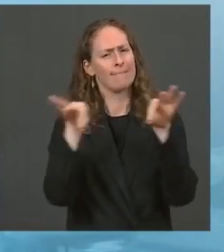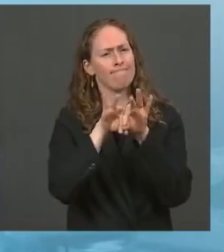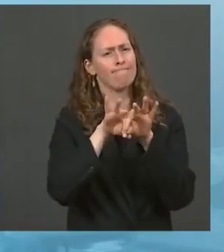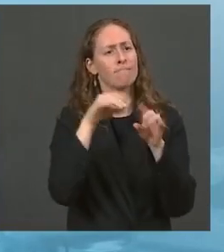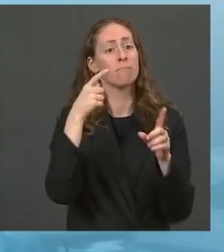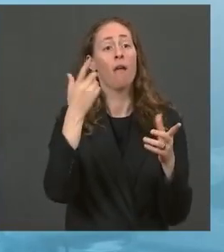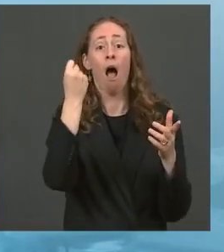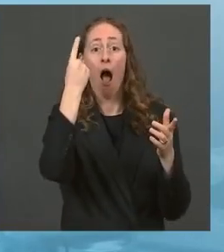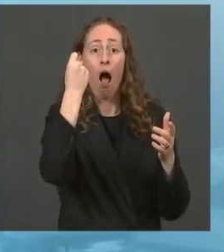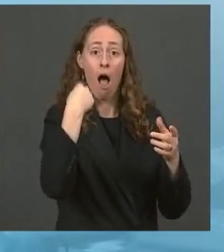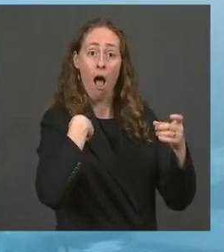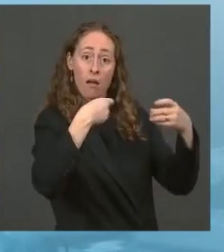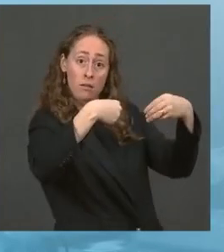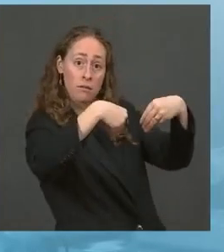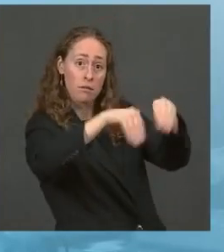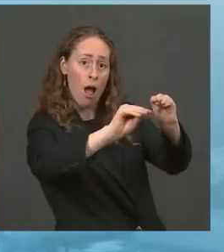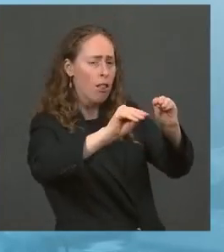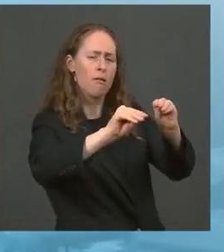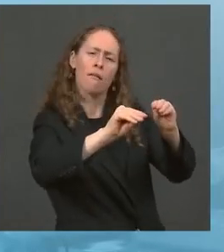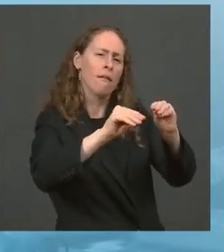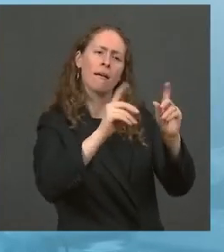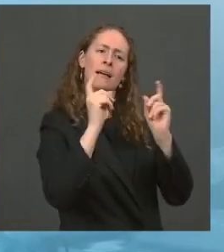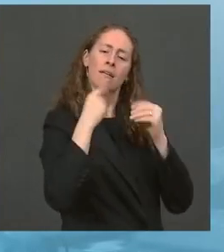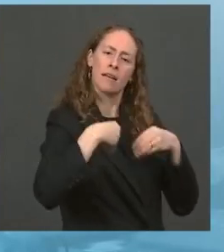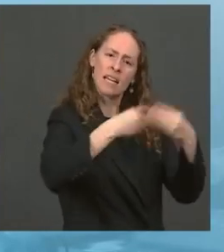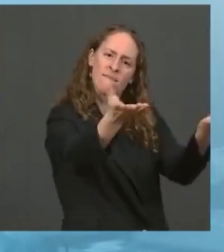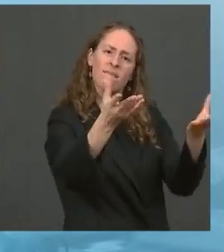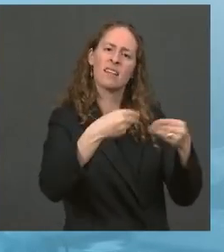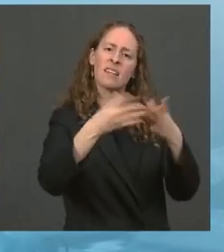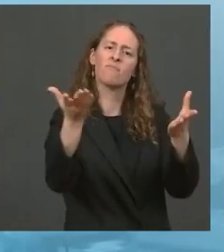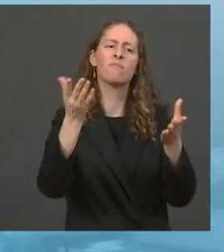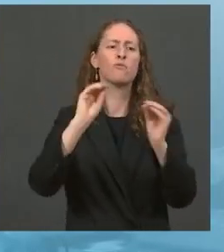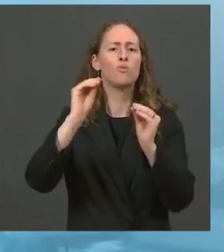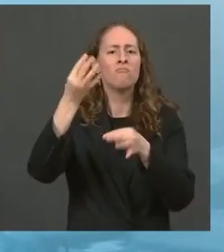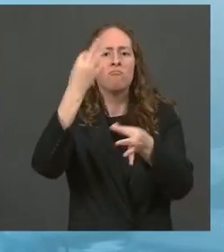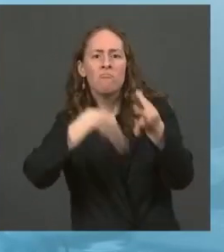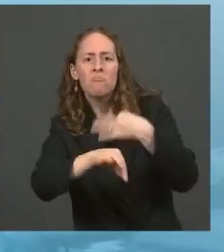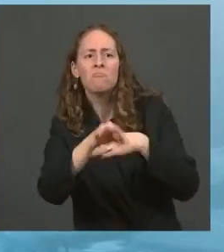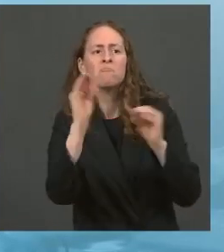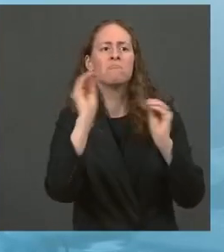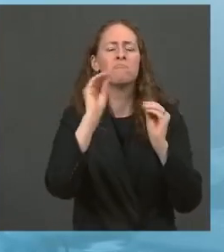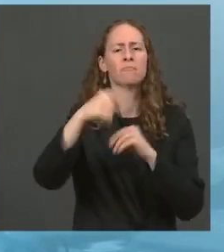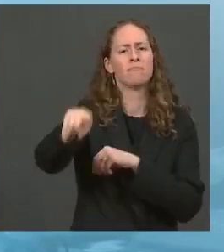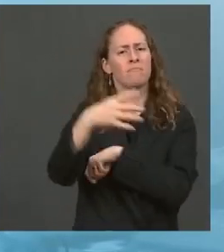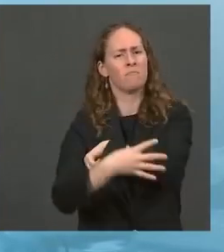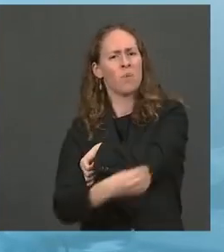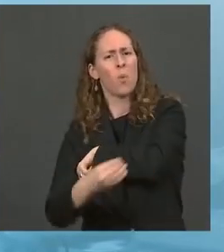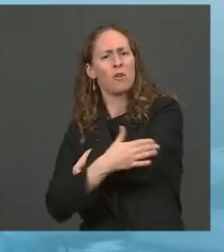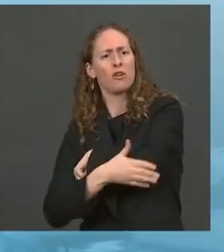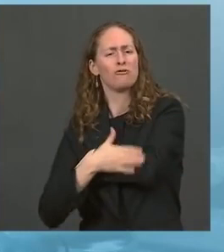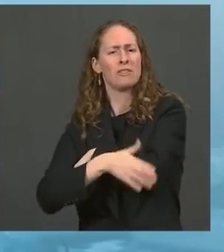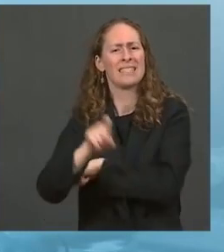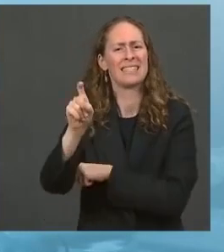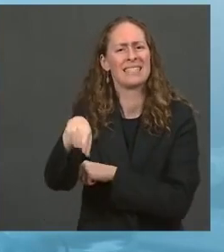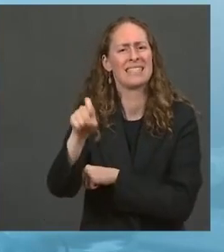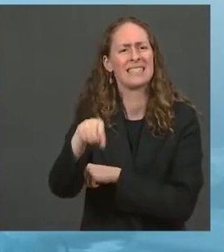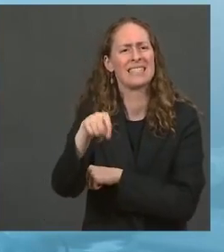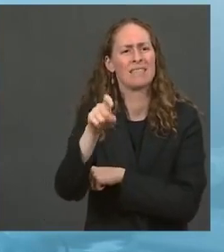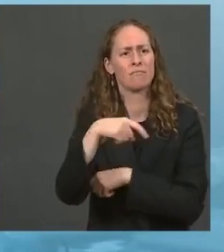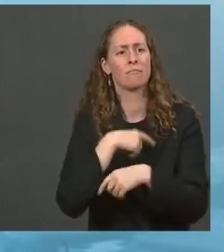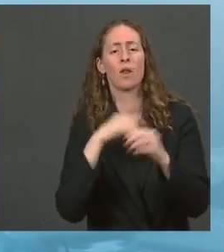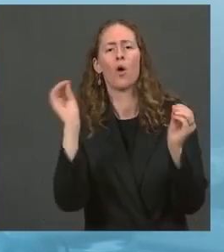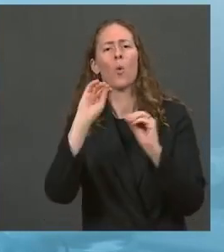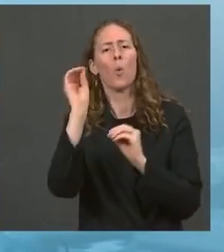donating, not selling doses to low and lower income countries. And that the donations come with no political